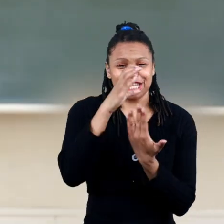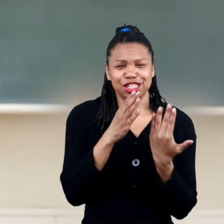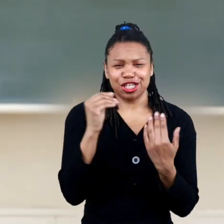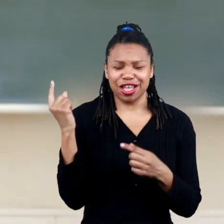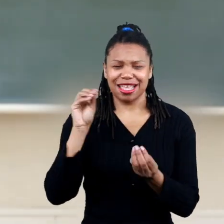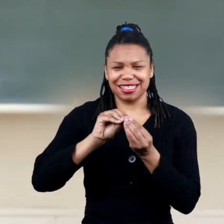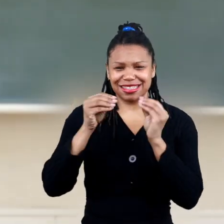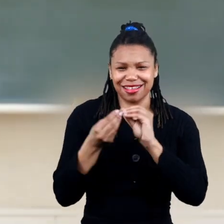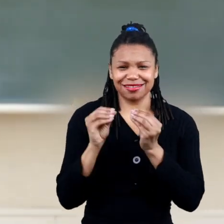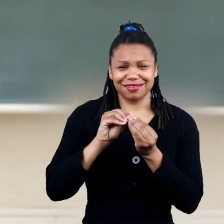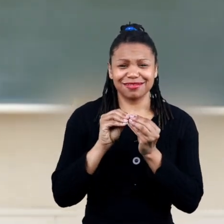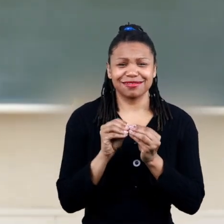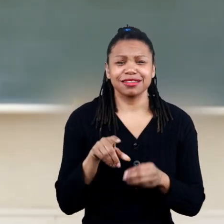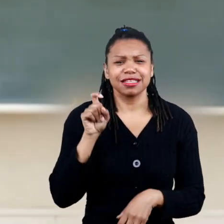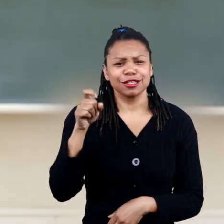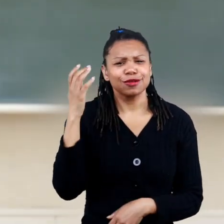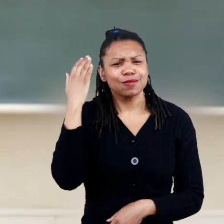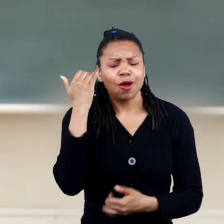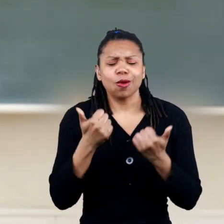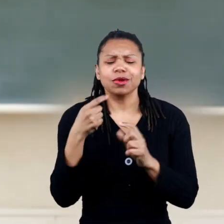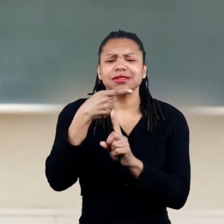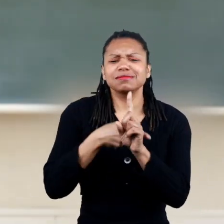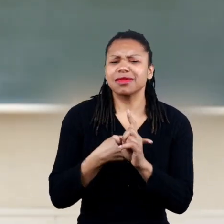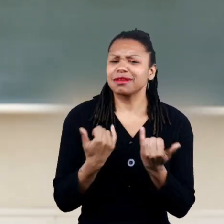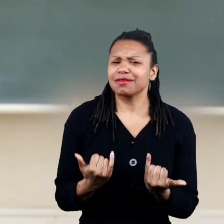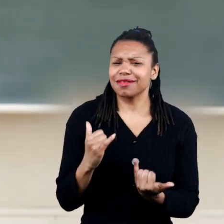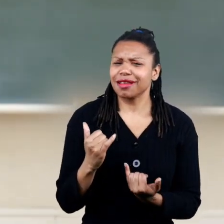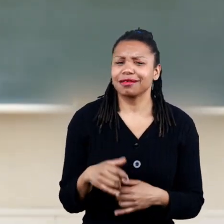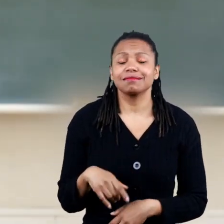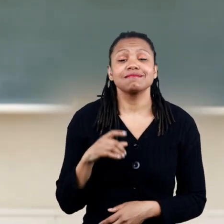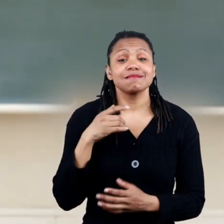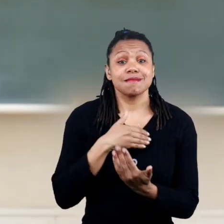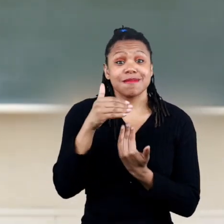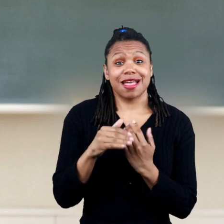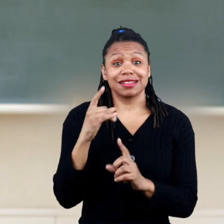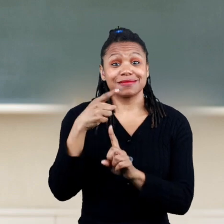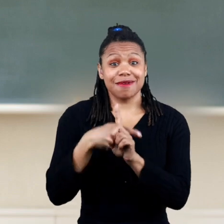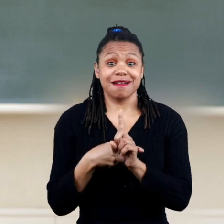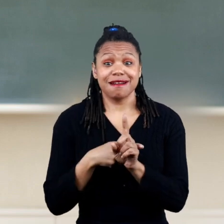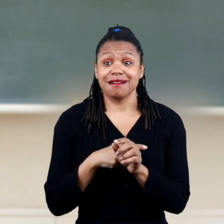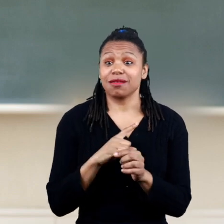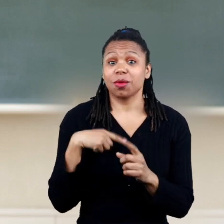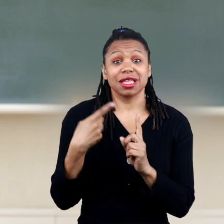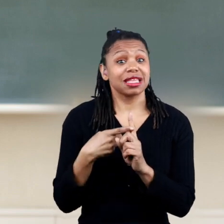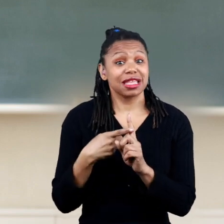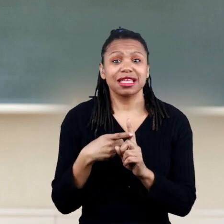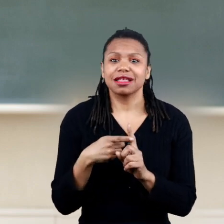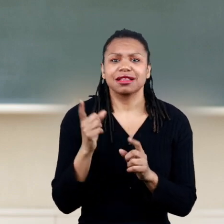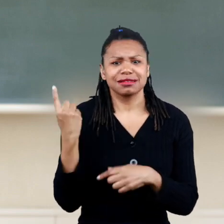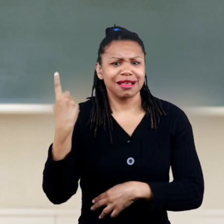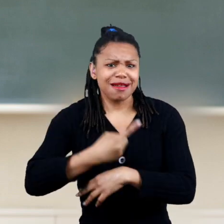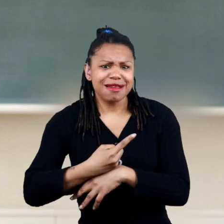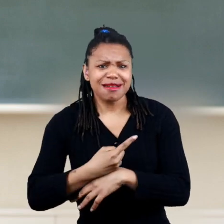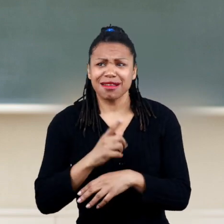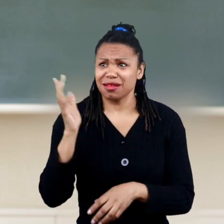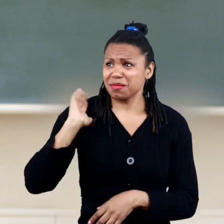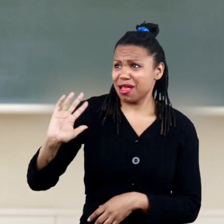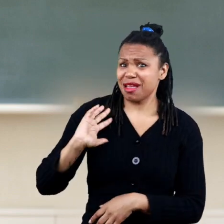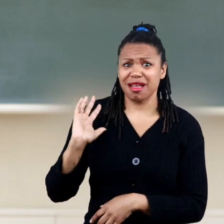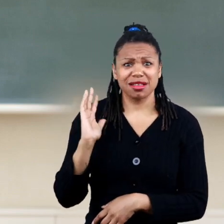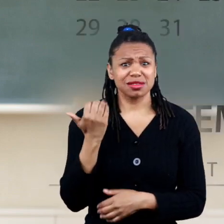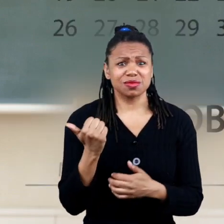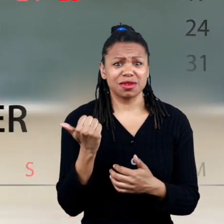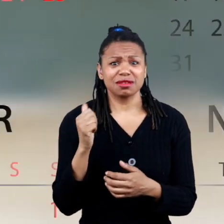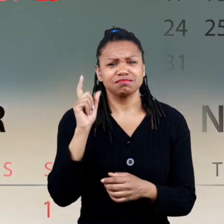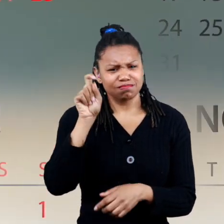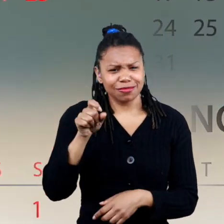calendars and dates you probably know what day or month it is do you know what day or month comes next or what day or month is in